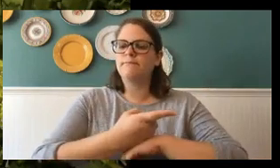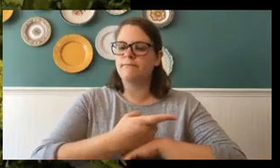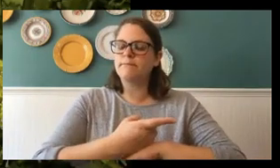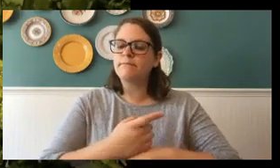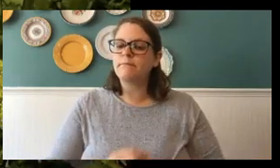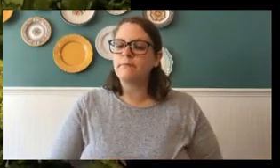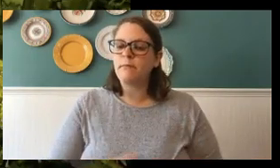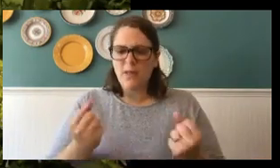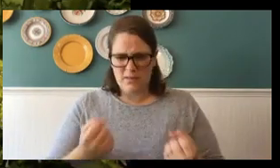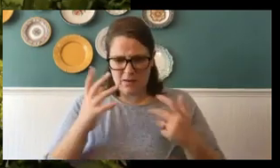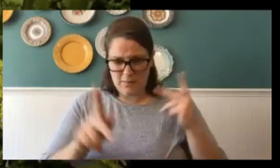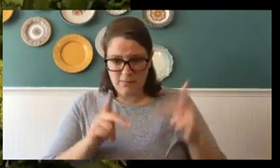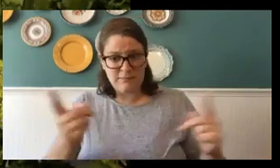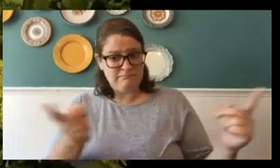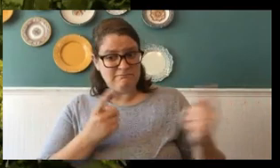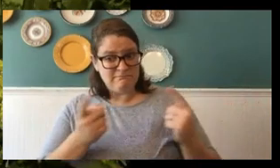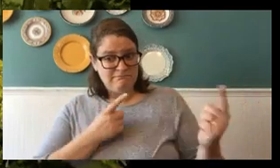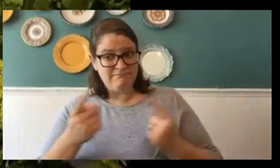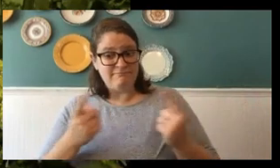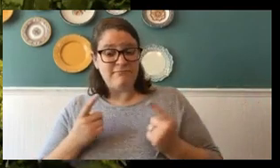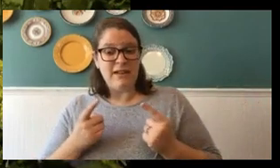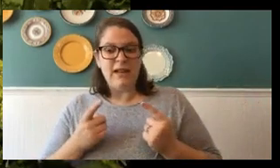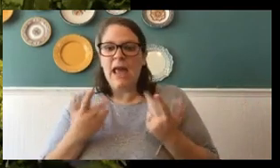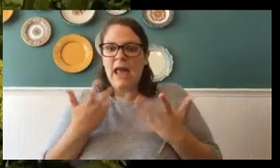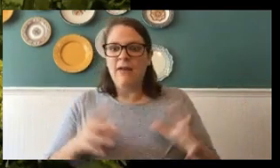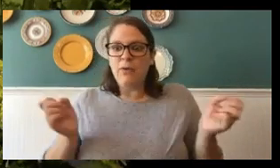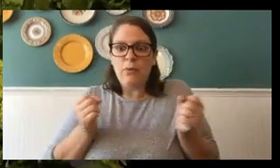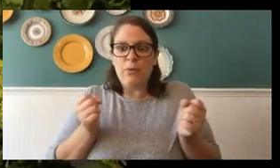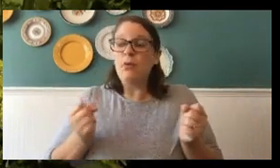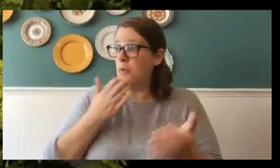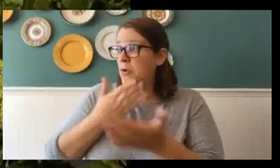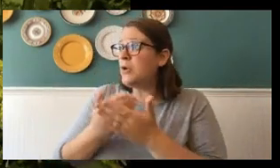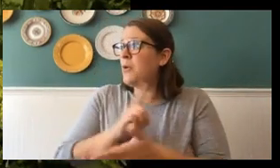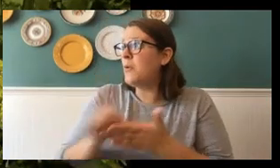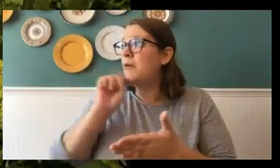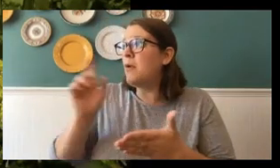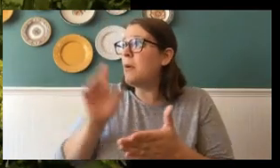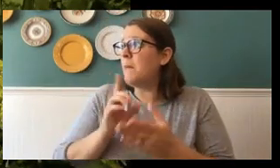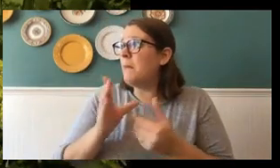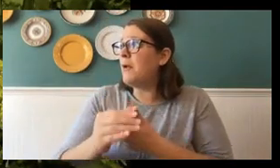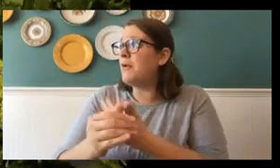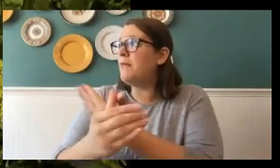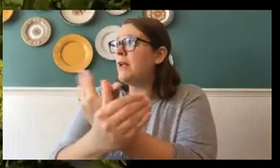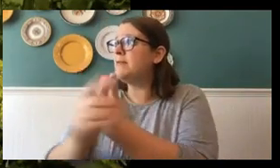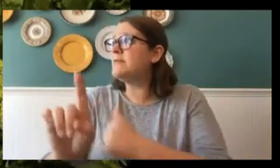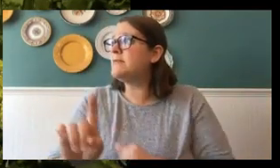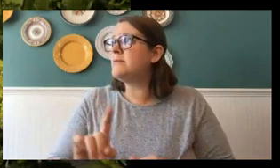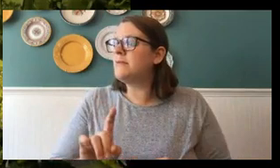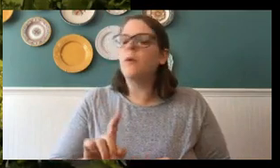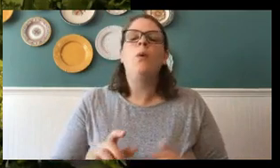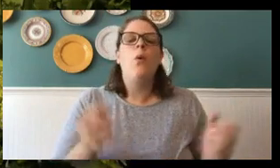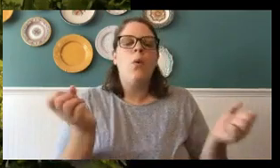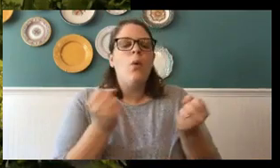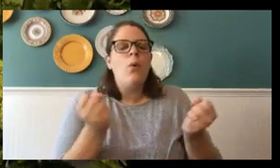to us, especially coming out of the winter, and they're like, is this a good week for butterflies? Well, the cold weather